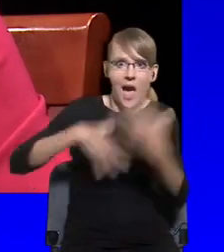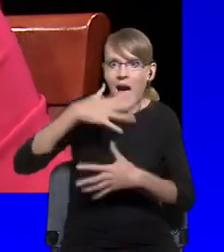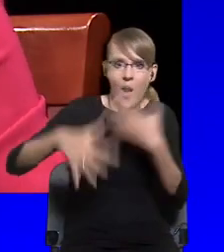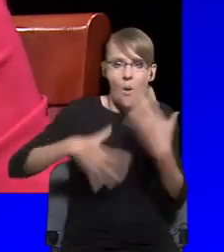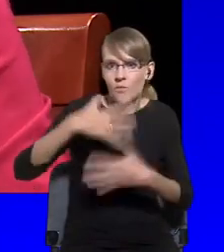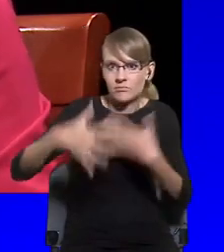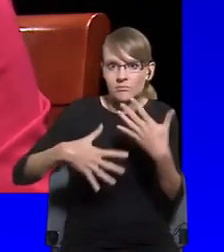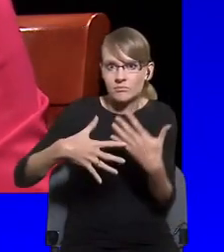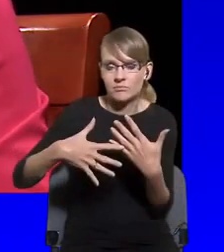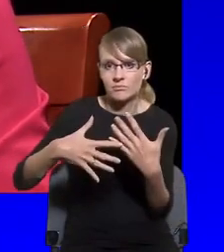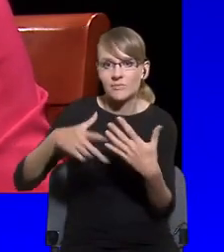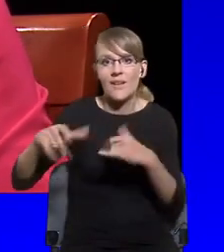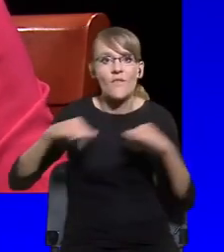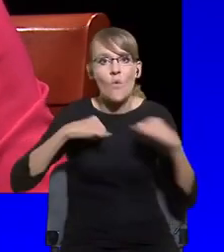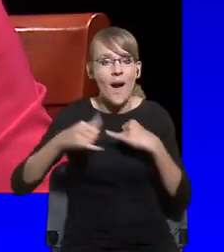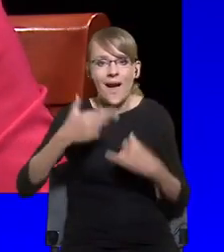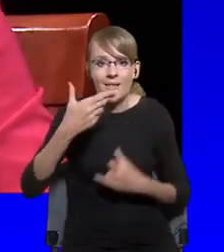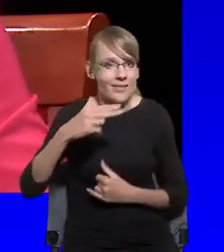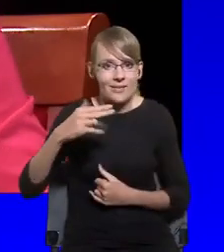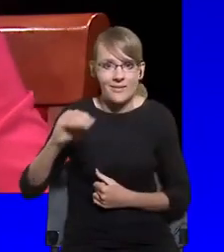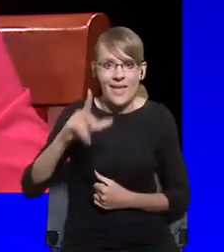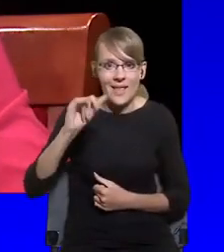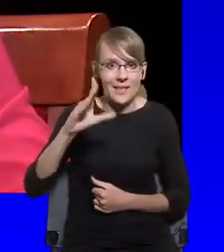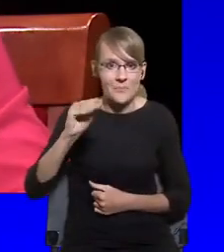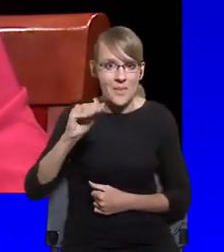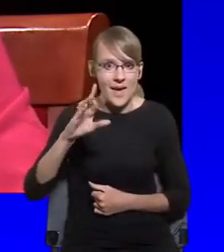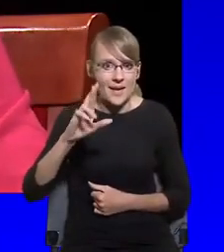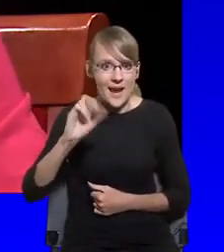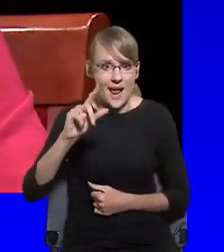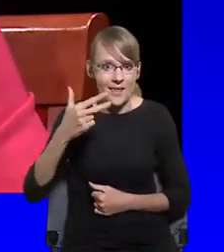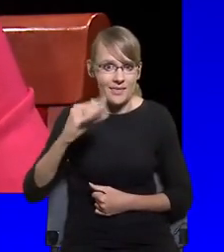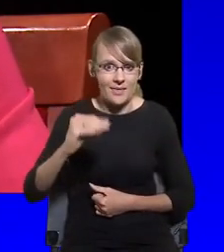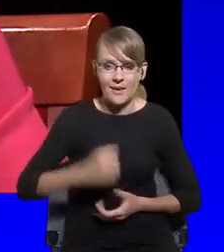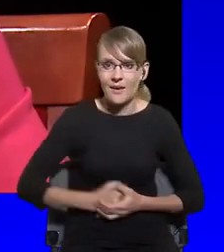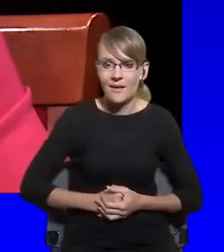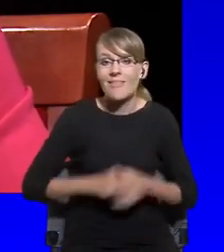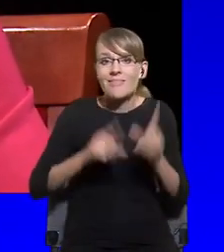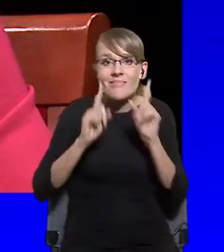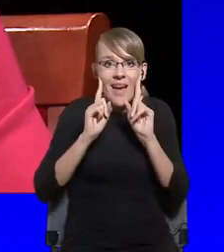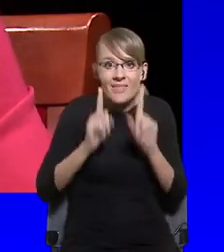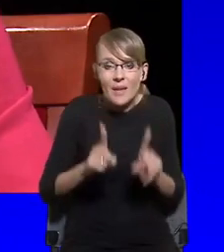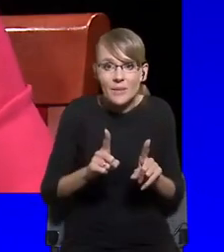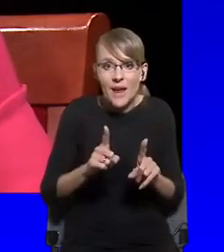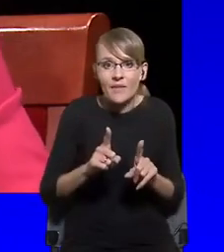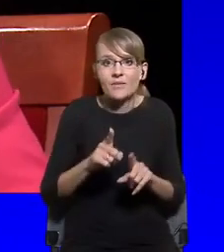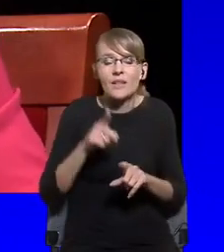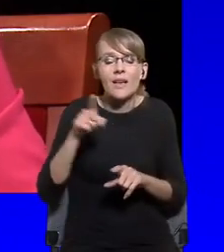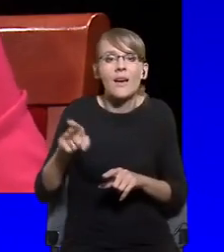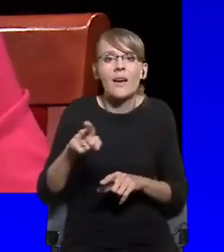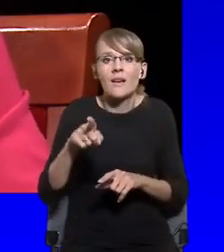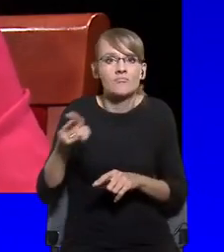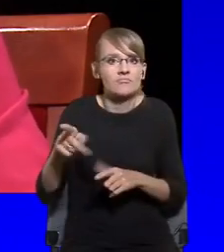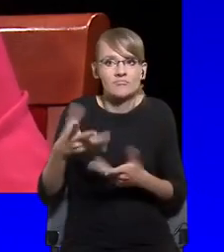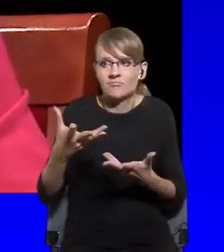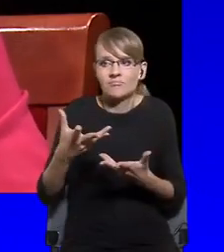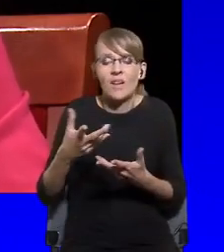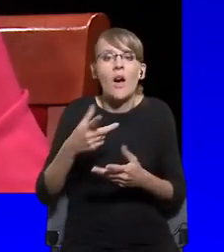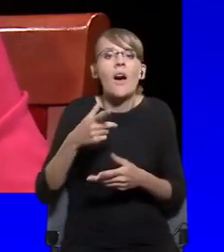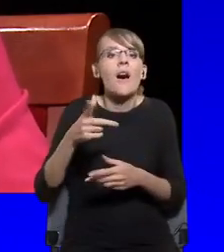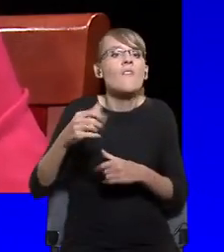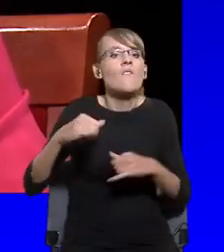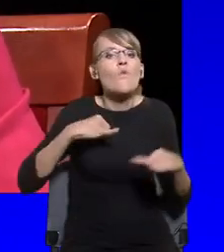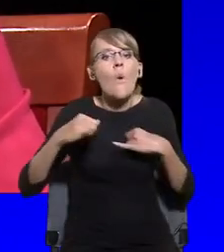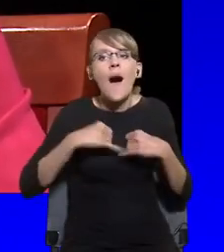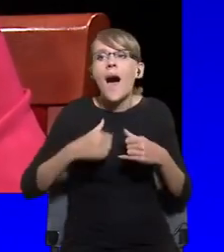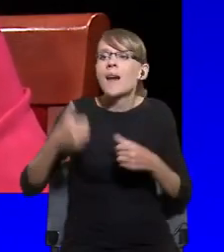to the state, to, to, to state. They are anarchizing it, anarchizing it. So, so this has been, this,